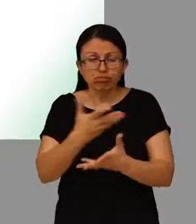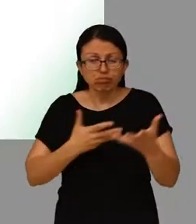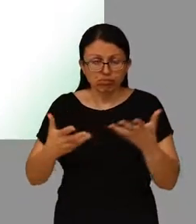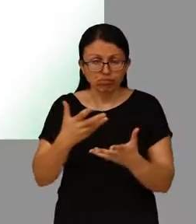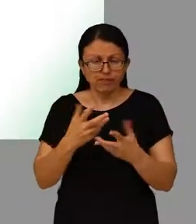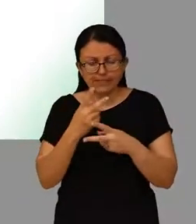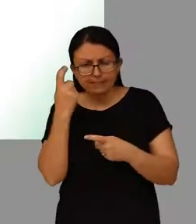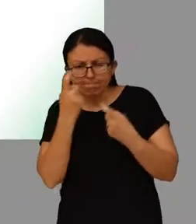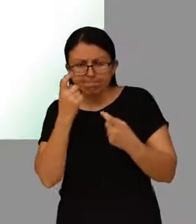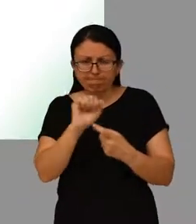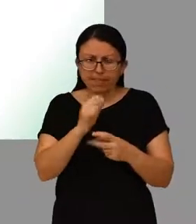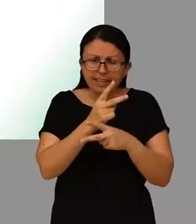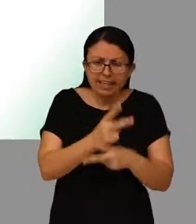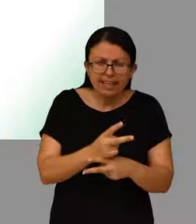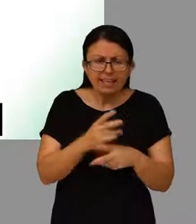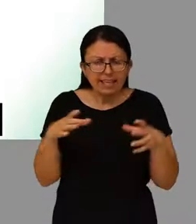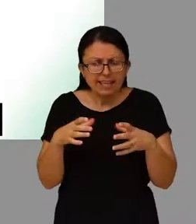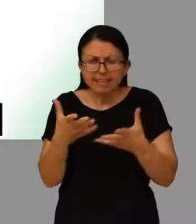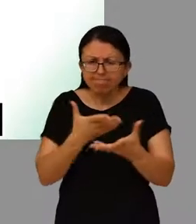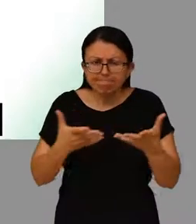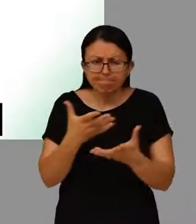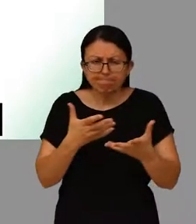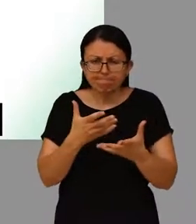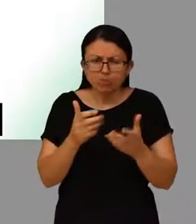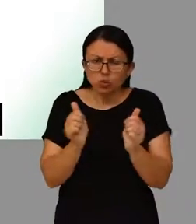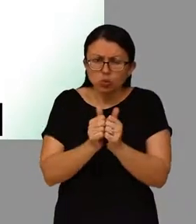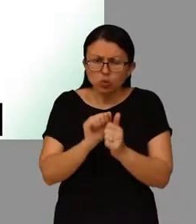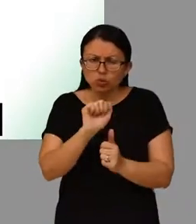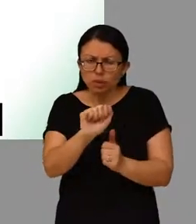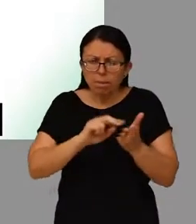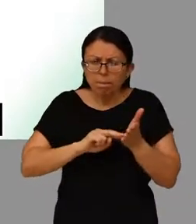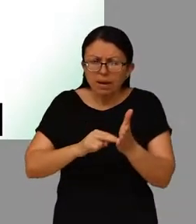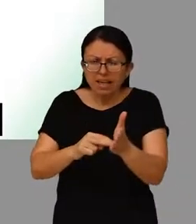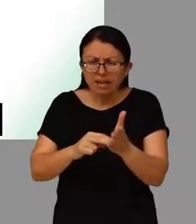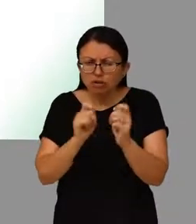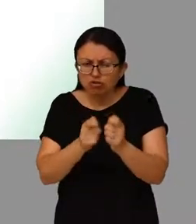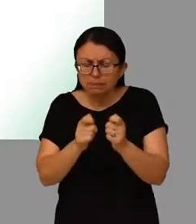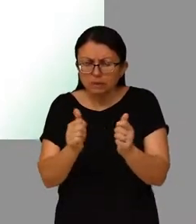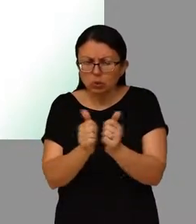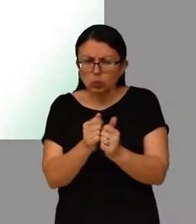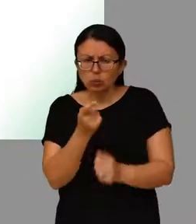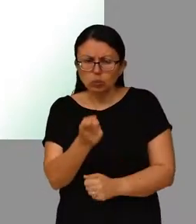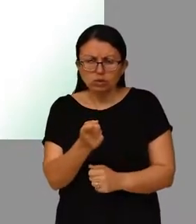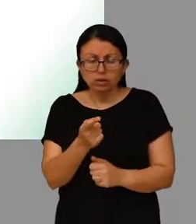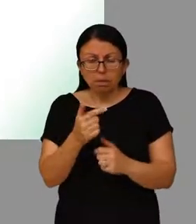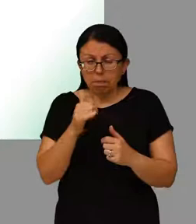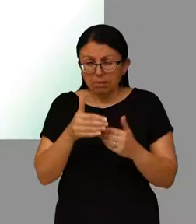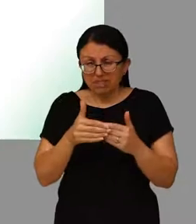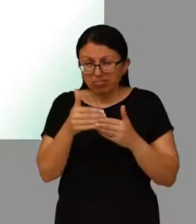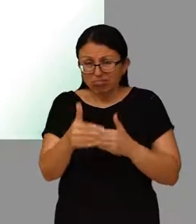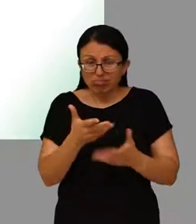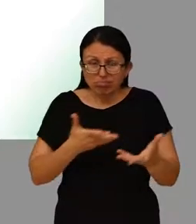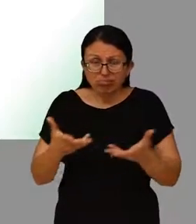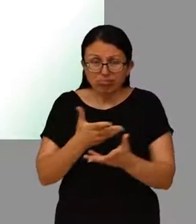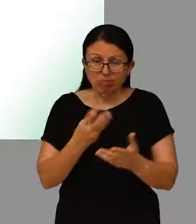involved in your care and together they put forward an individualised treatment plan proposal for you. It can take